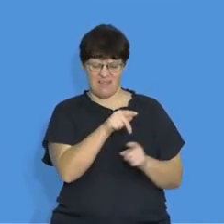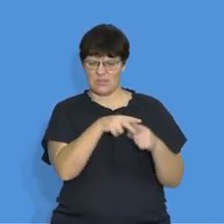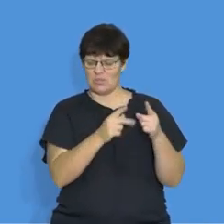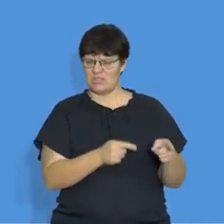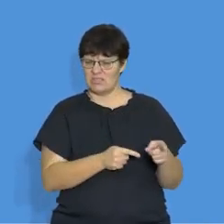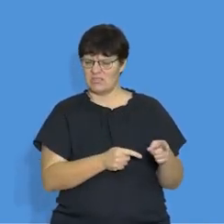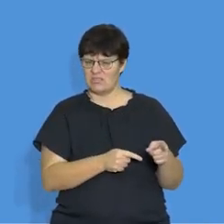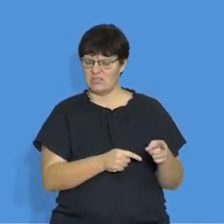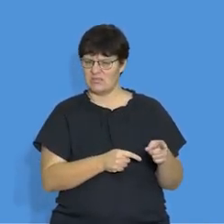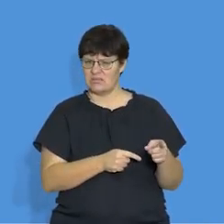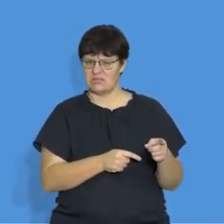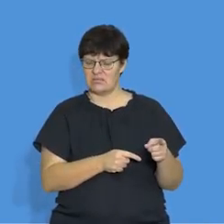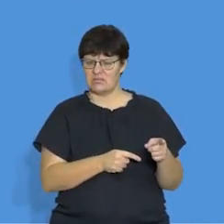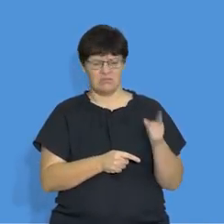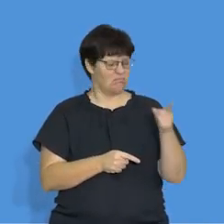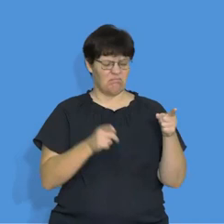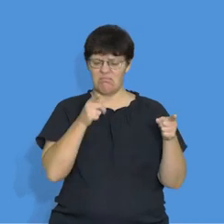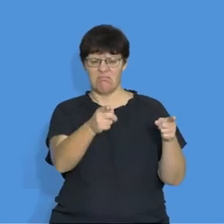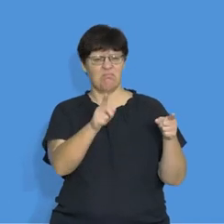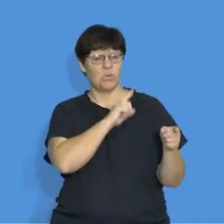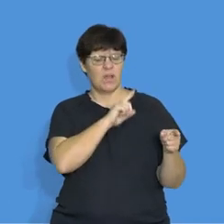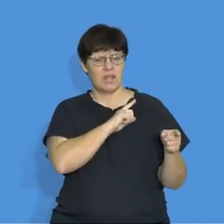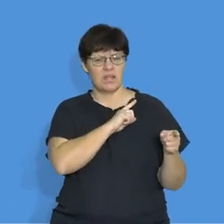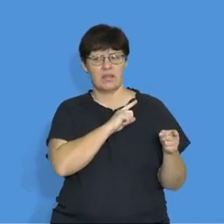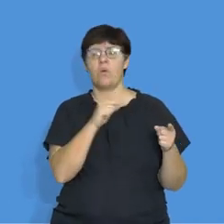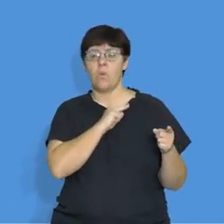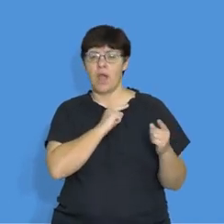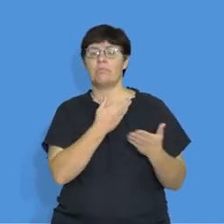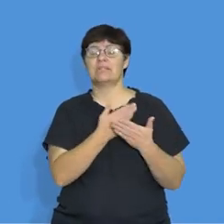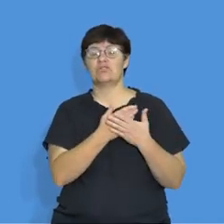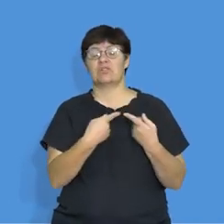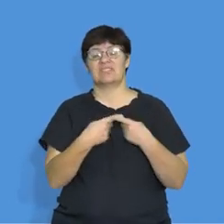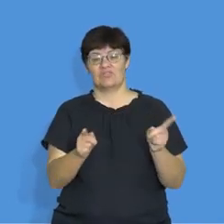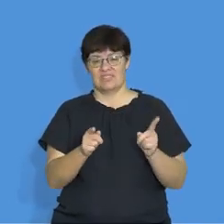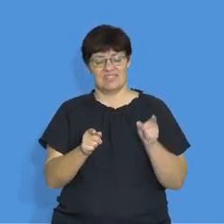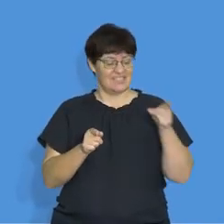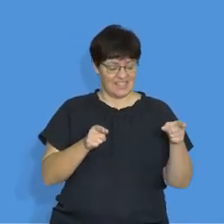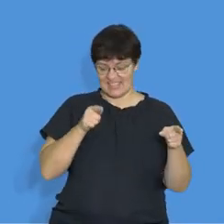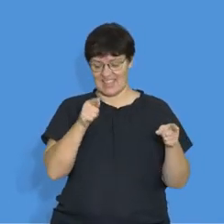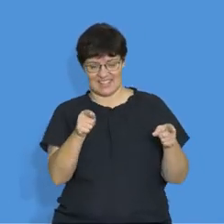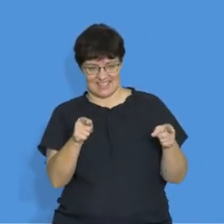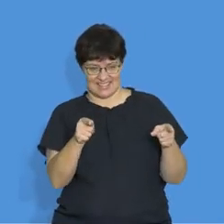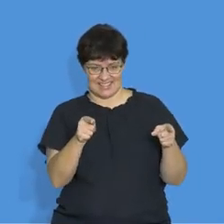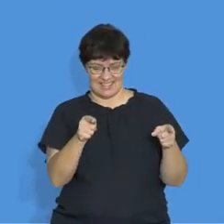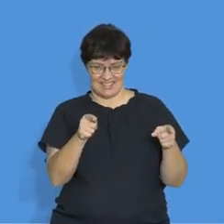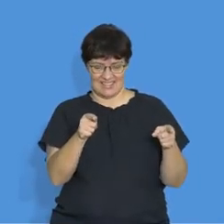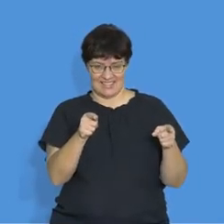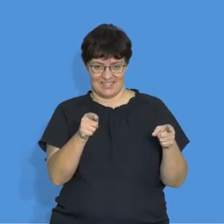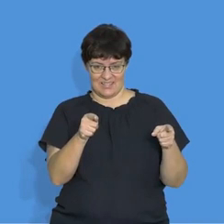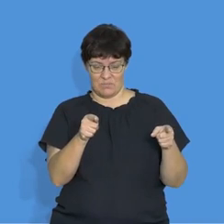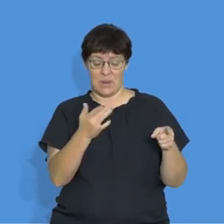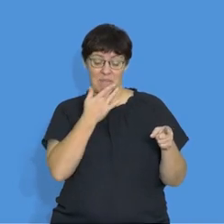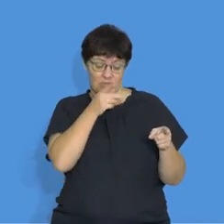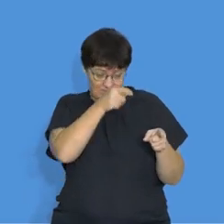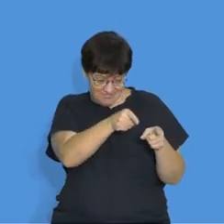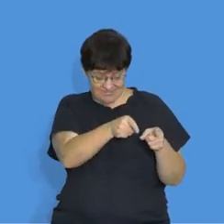the voltmeter between two points. It's because we are measuring potential difference between the two points. In this case, it's across the battery.